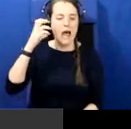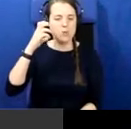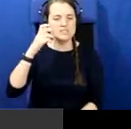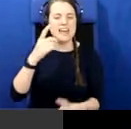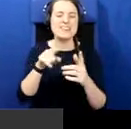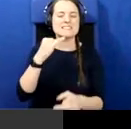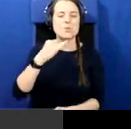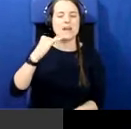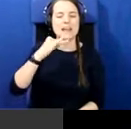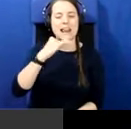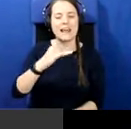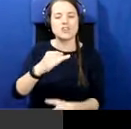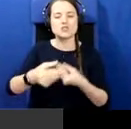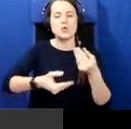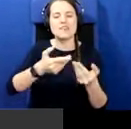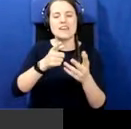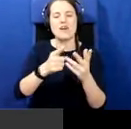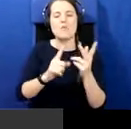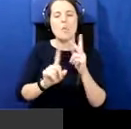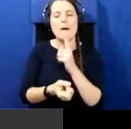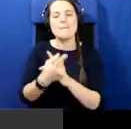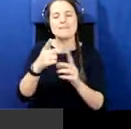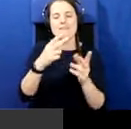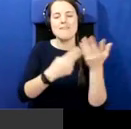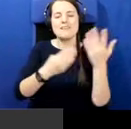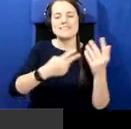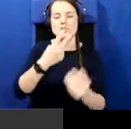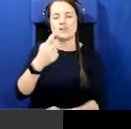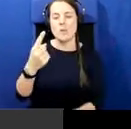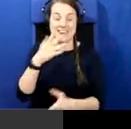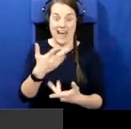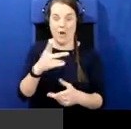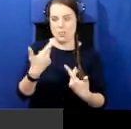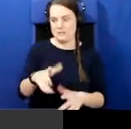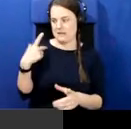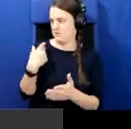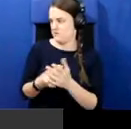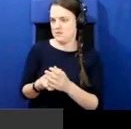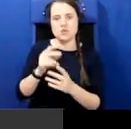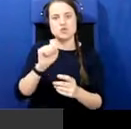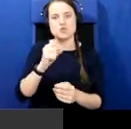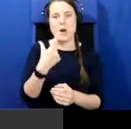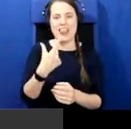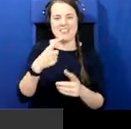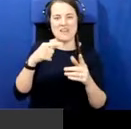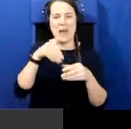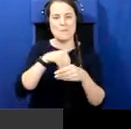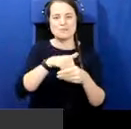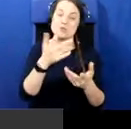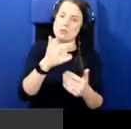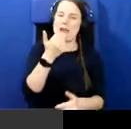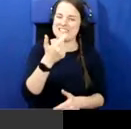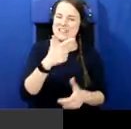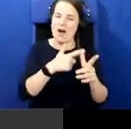1921. And, you know, dip in there. We're sort of 12 episodes in. So there's plenty of archive available. But thanks to